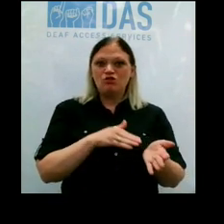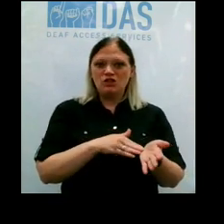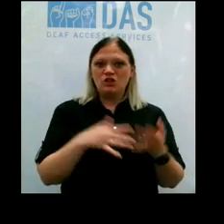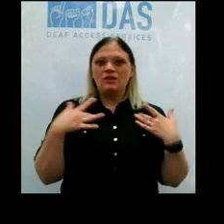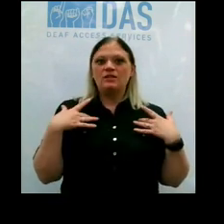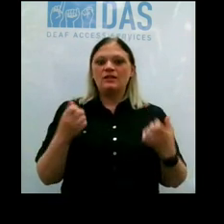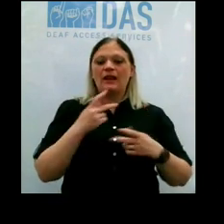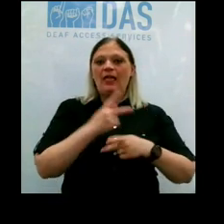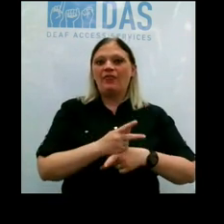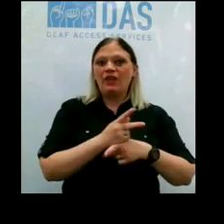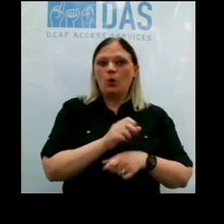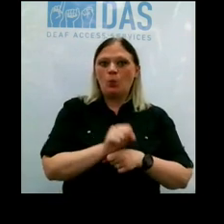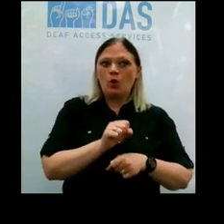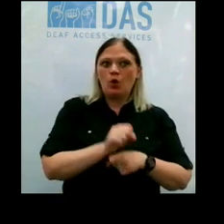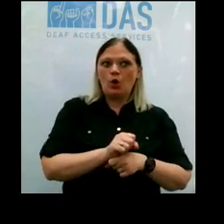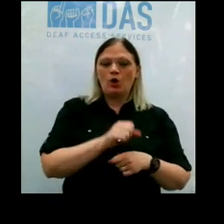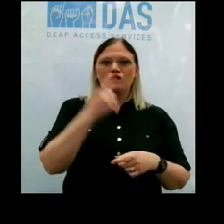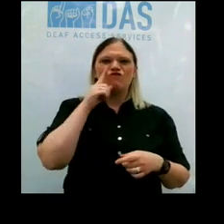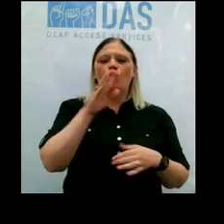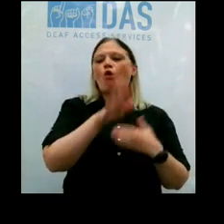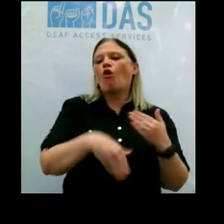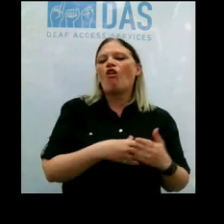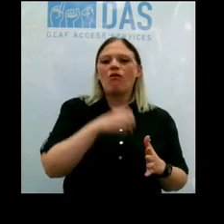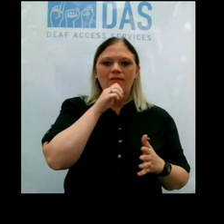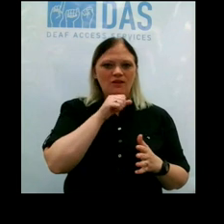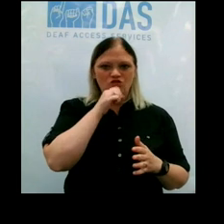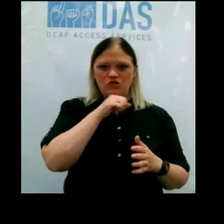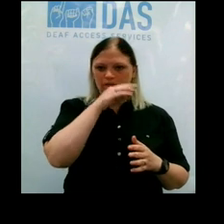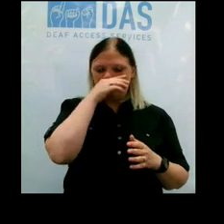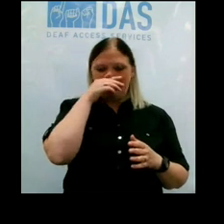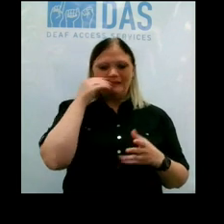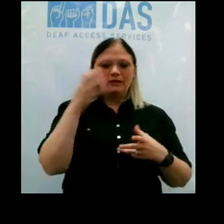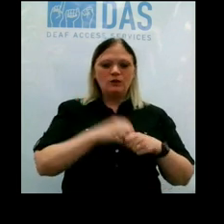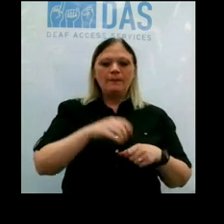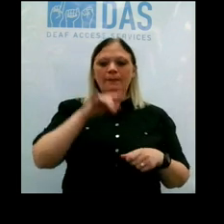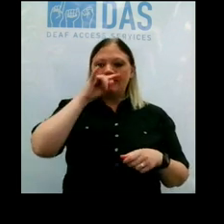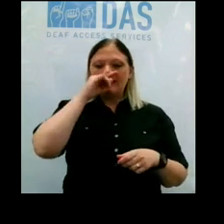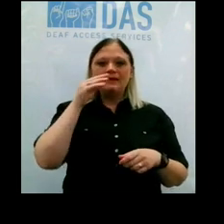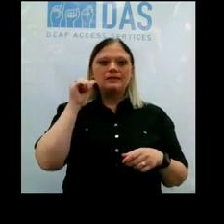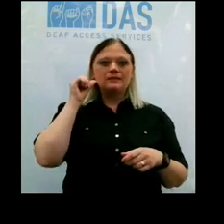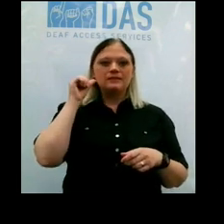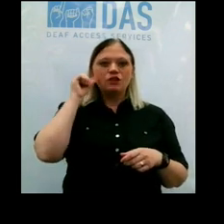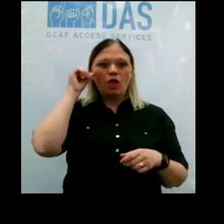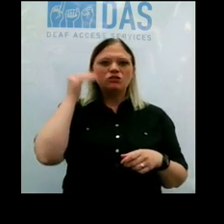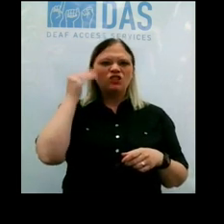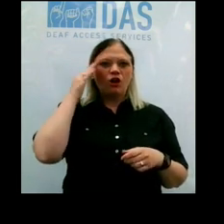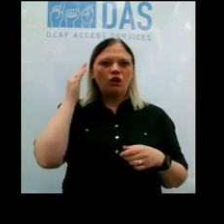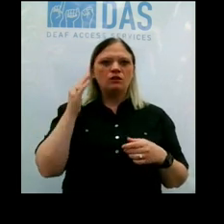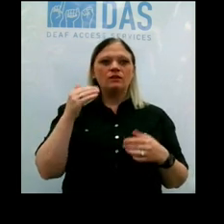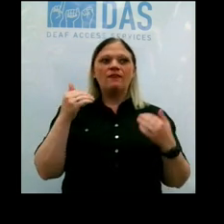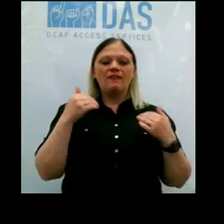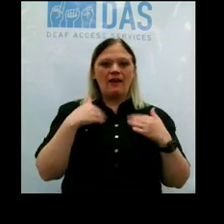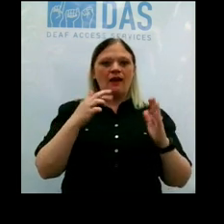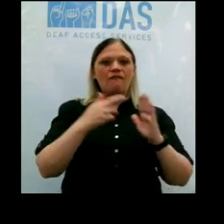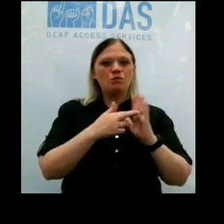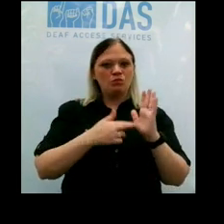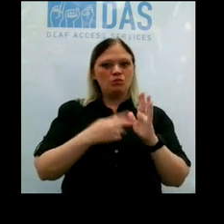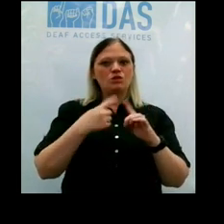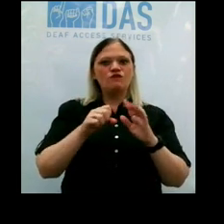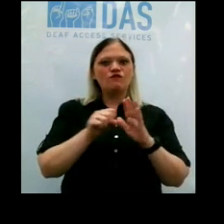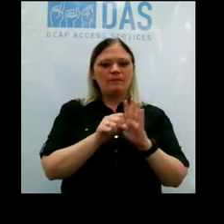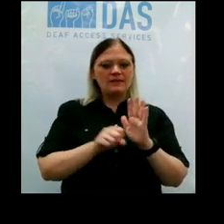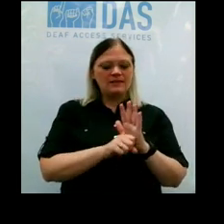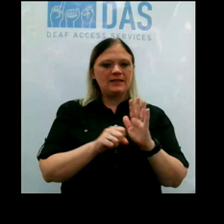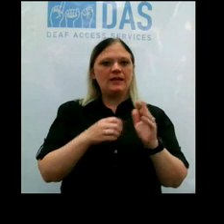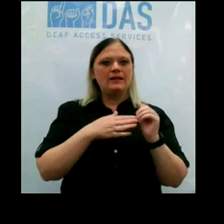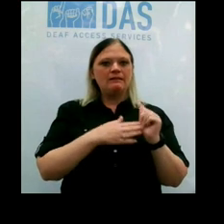health care providers for every age, you know, including kids, adults, they have guidelines from the state. They have